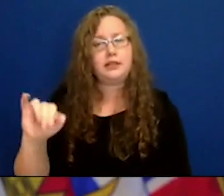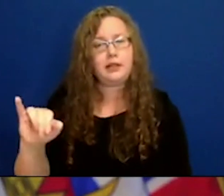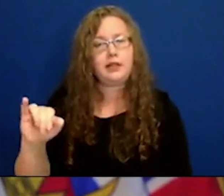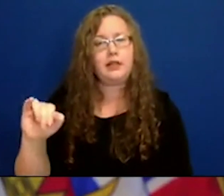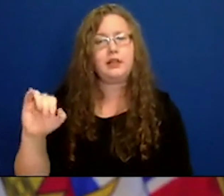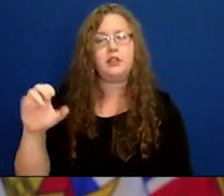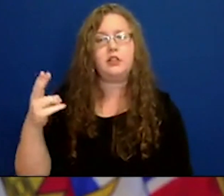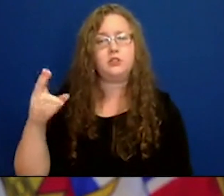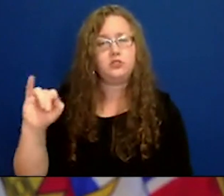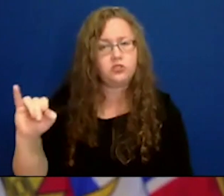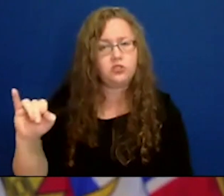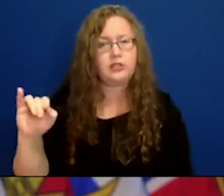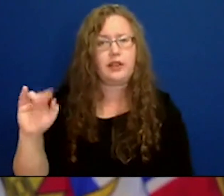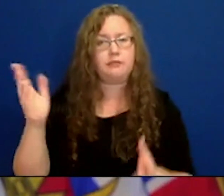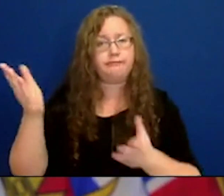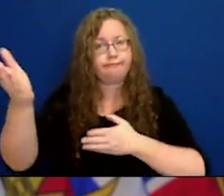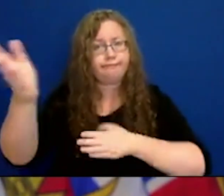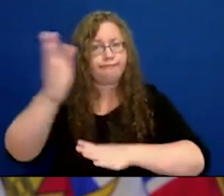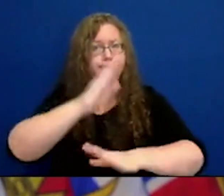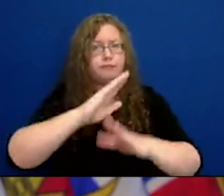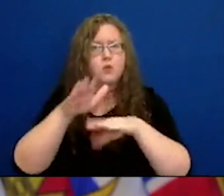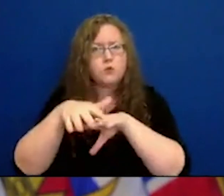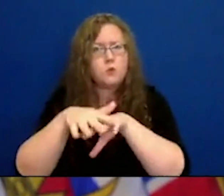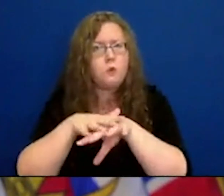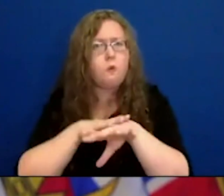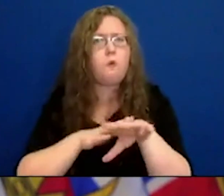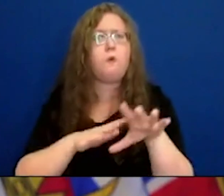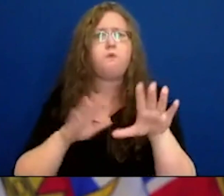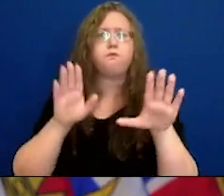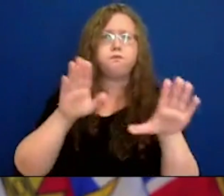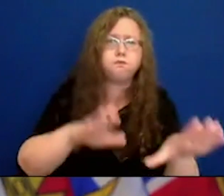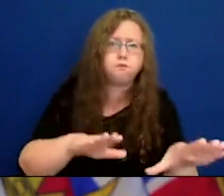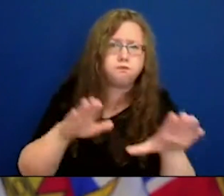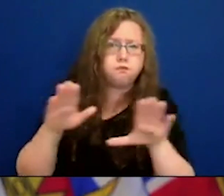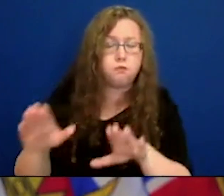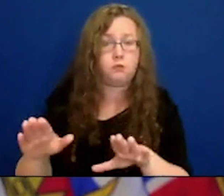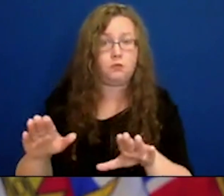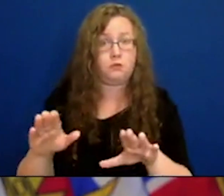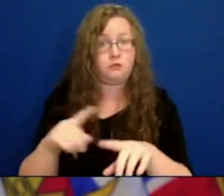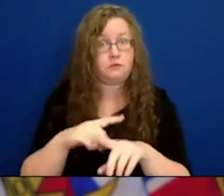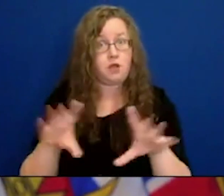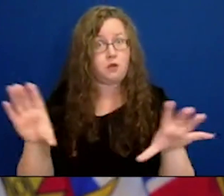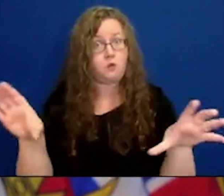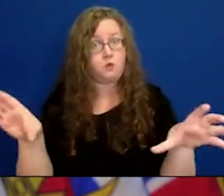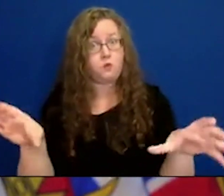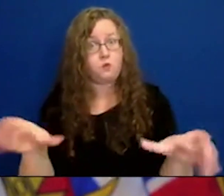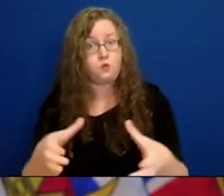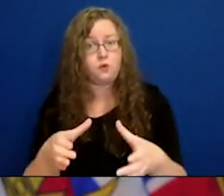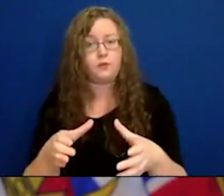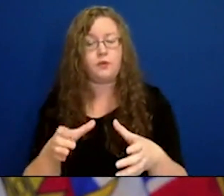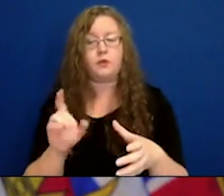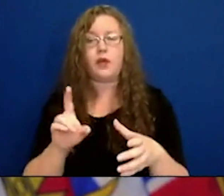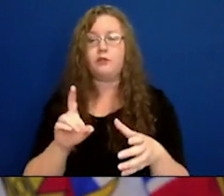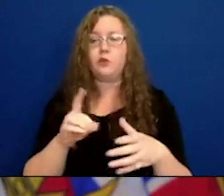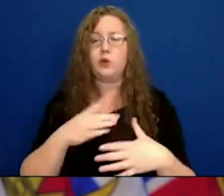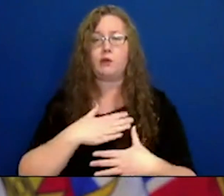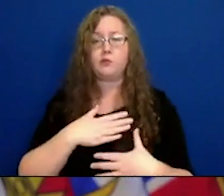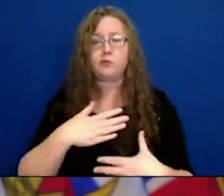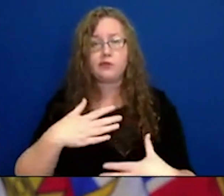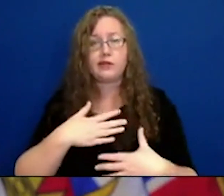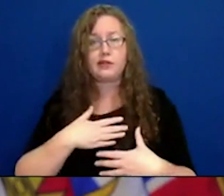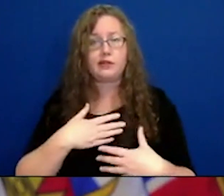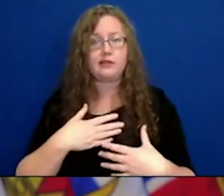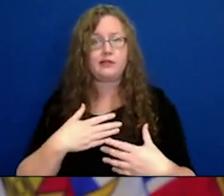What has your team actually discovered? Is it like a certain number of people? Is it a certain level of breathing